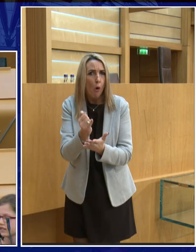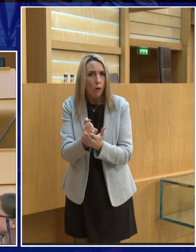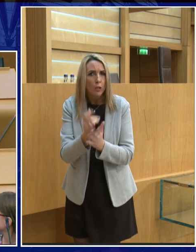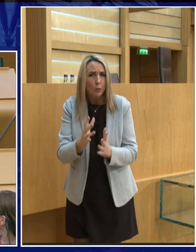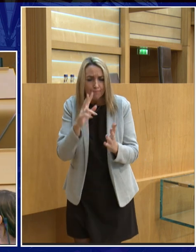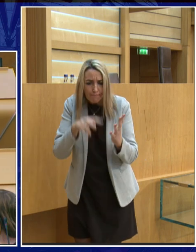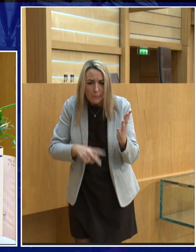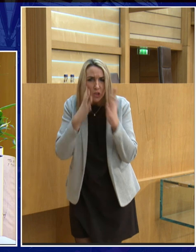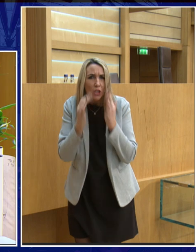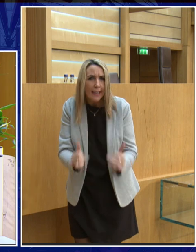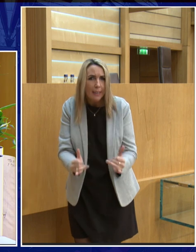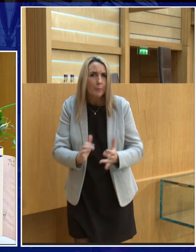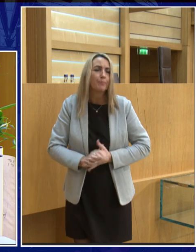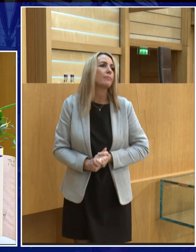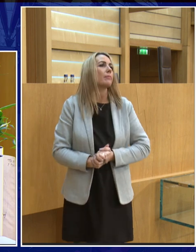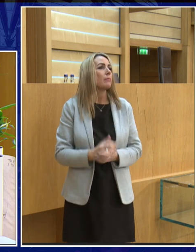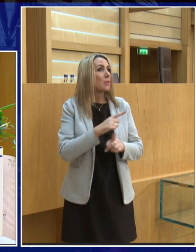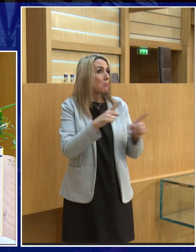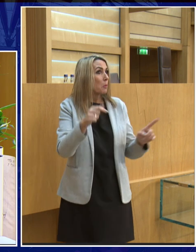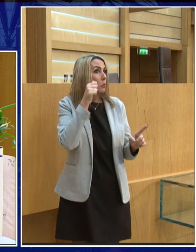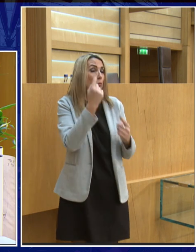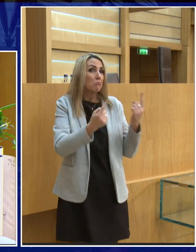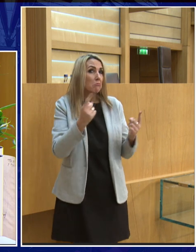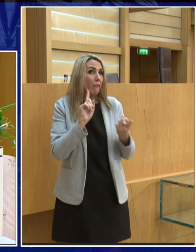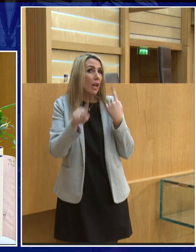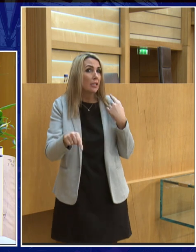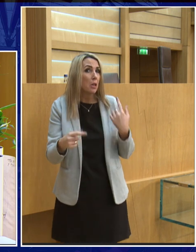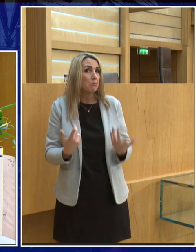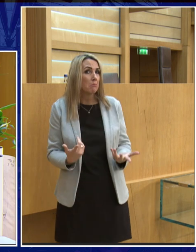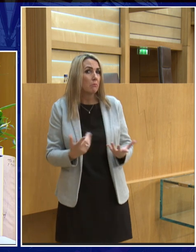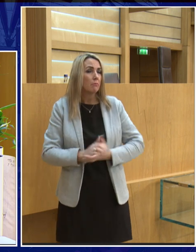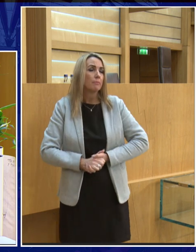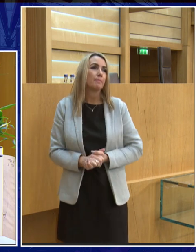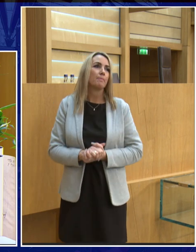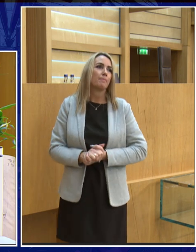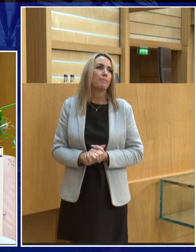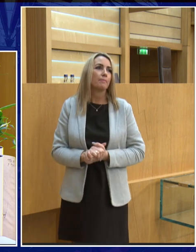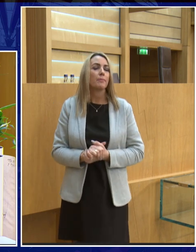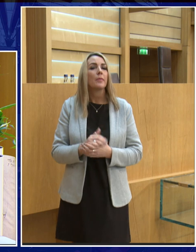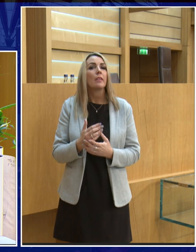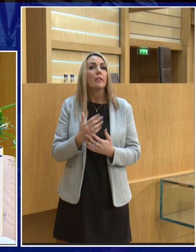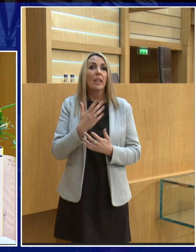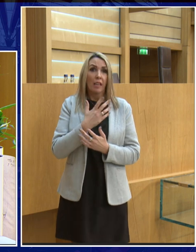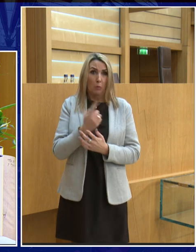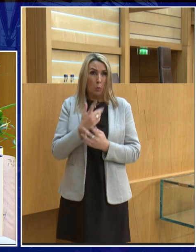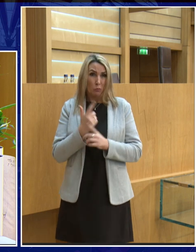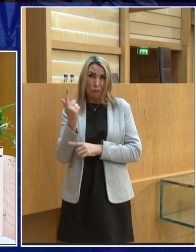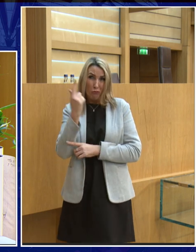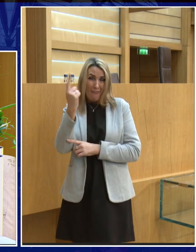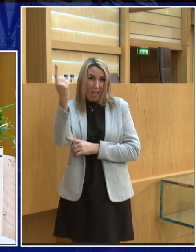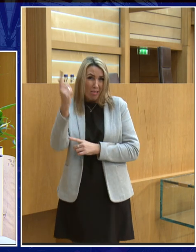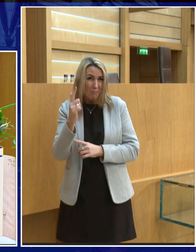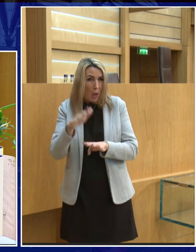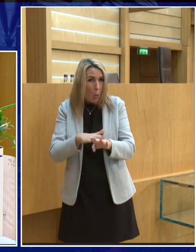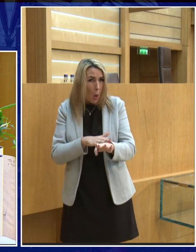if I can find it unless anyone else knows offhand but it's if you wanted to travel to the moon it would take